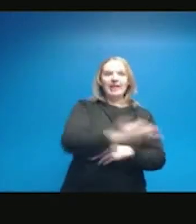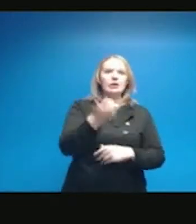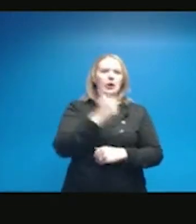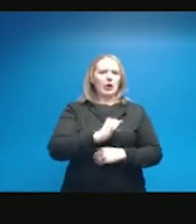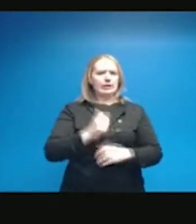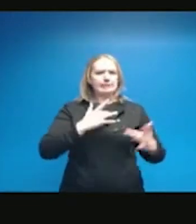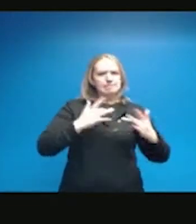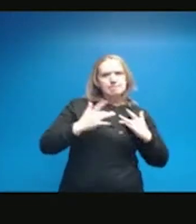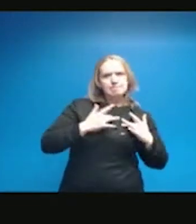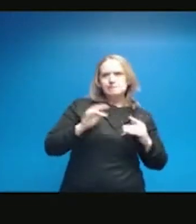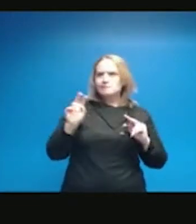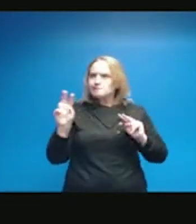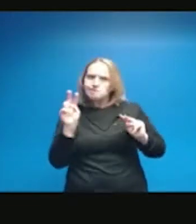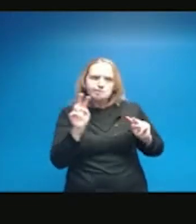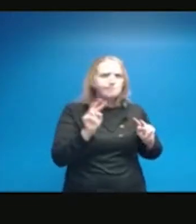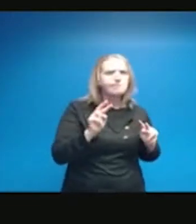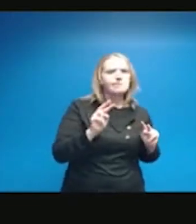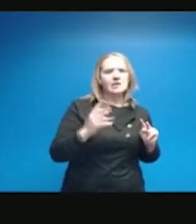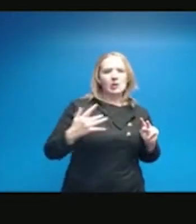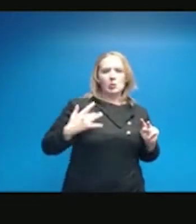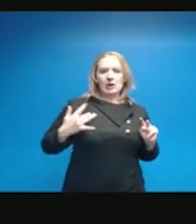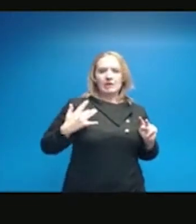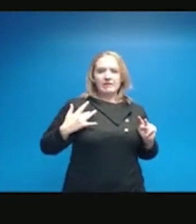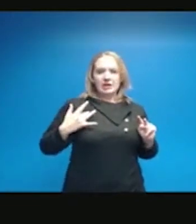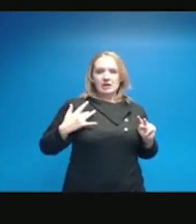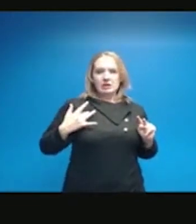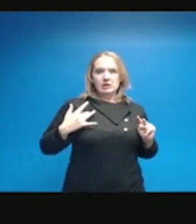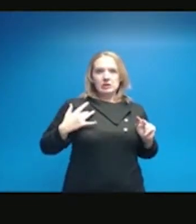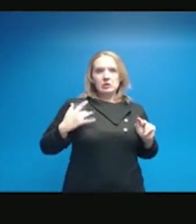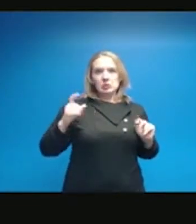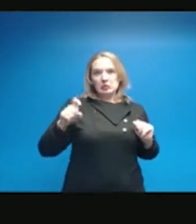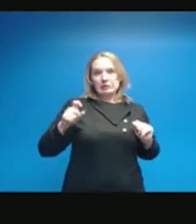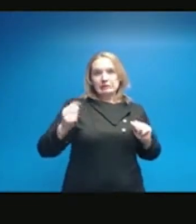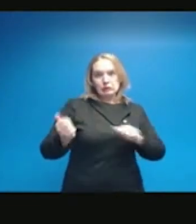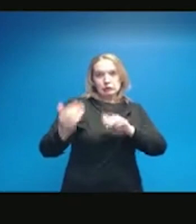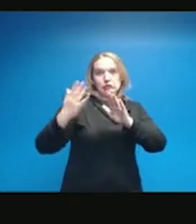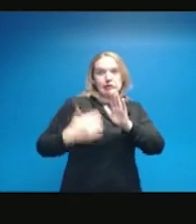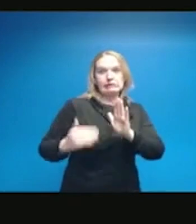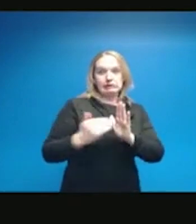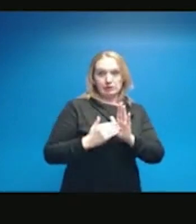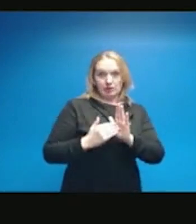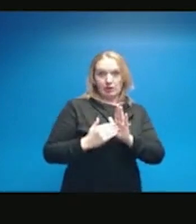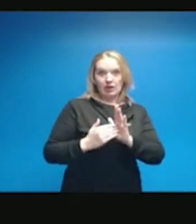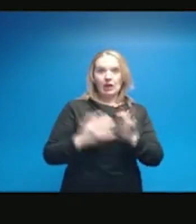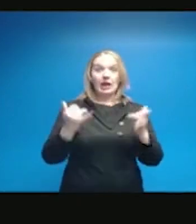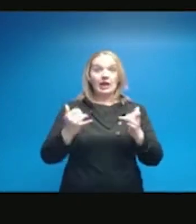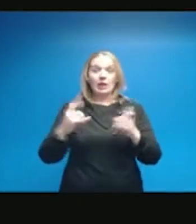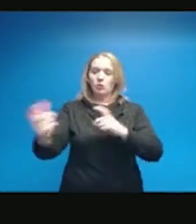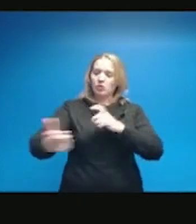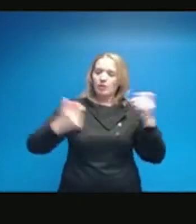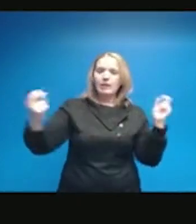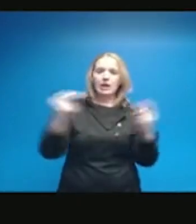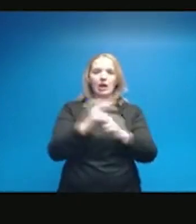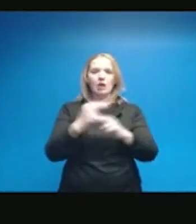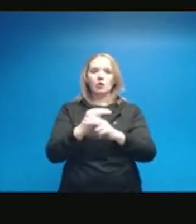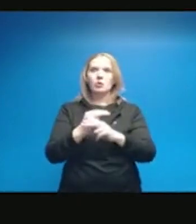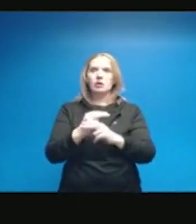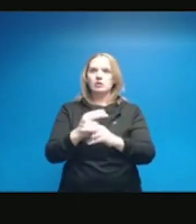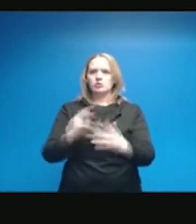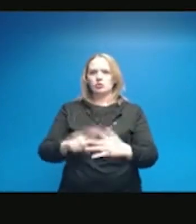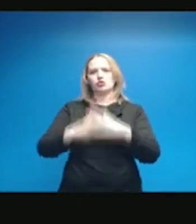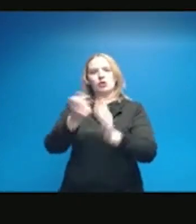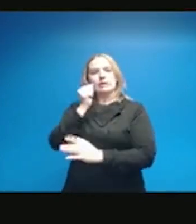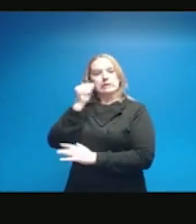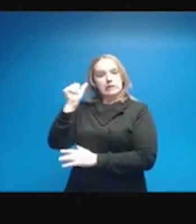or anything that we feel needs to be addressed again. As far as our major highways, we began yesterday,